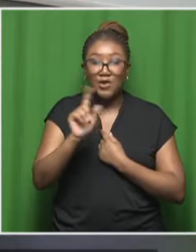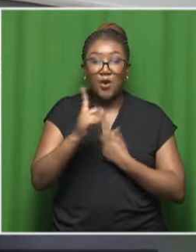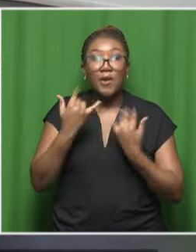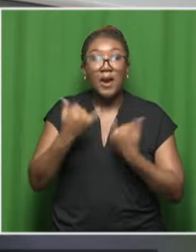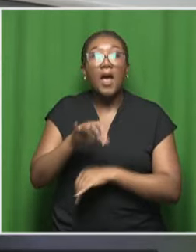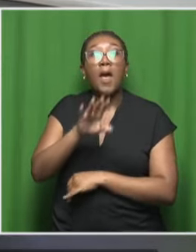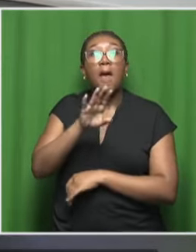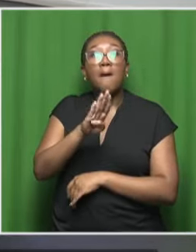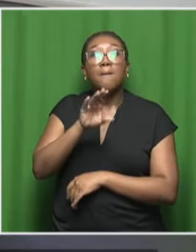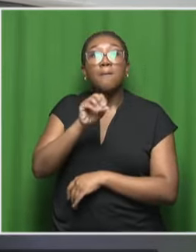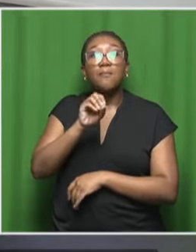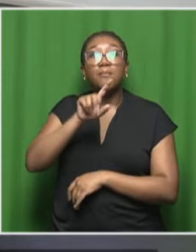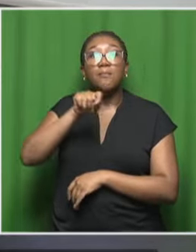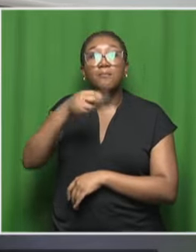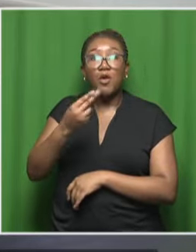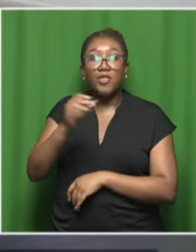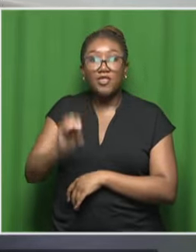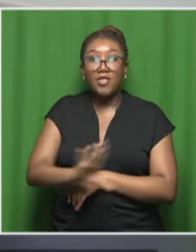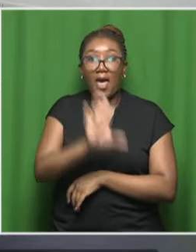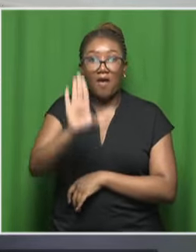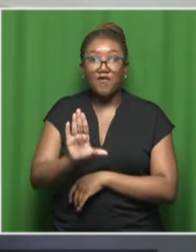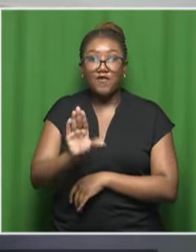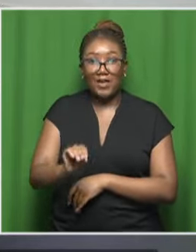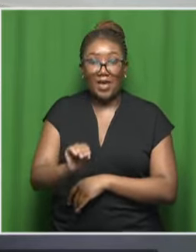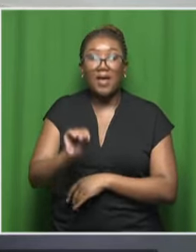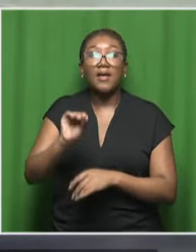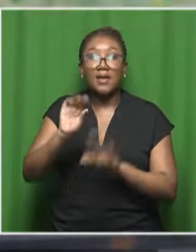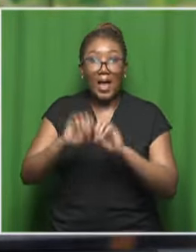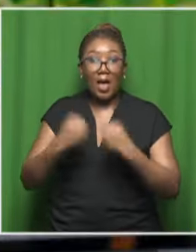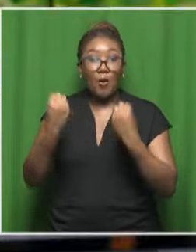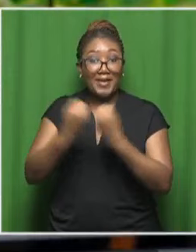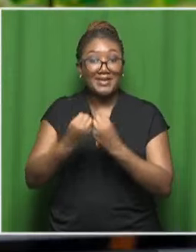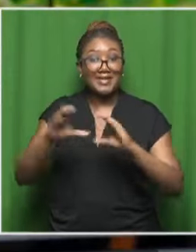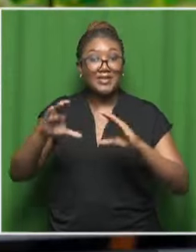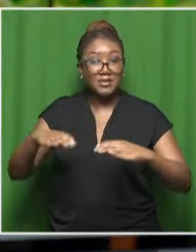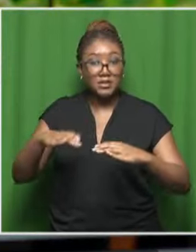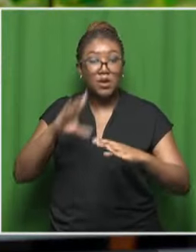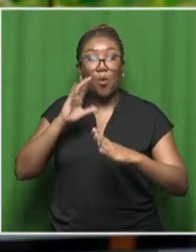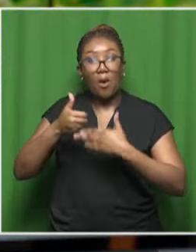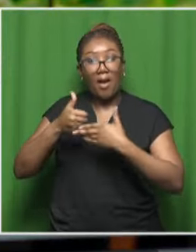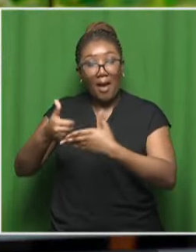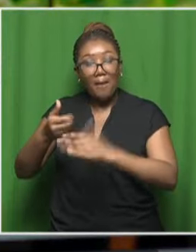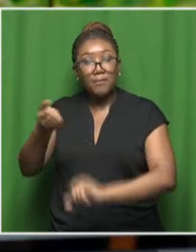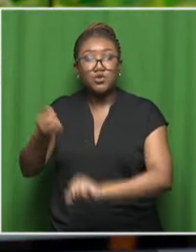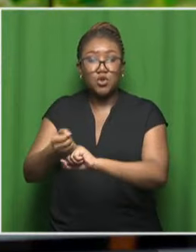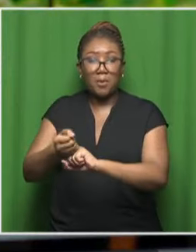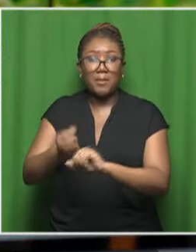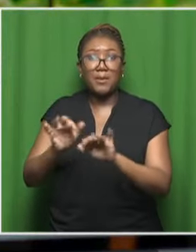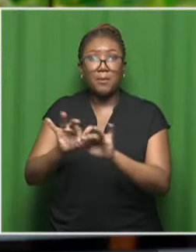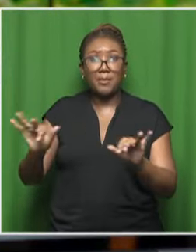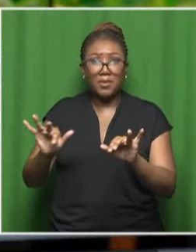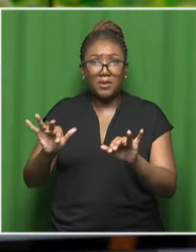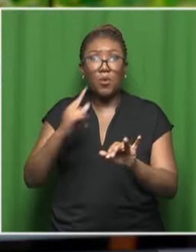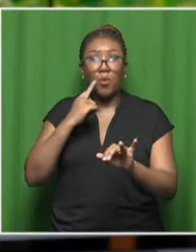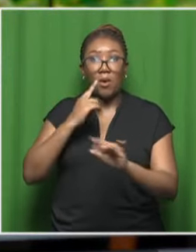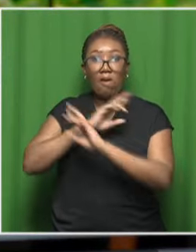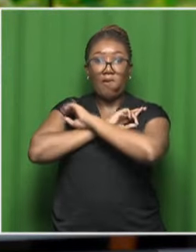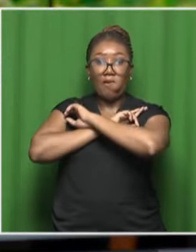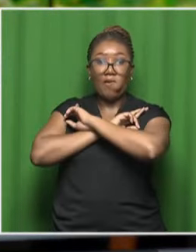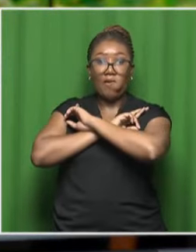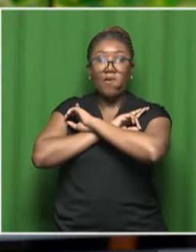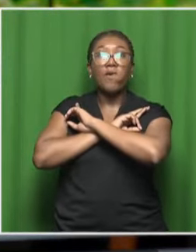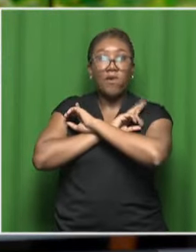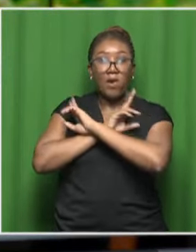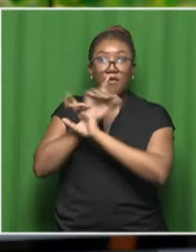Africa is basically attempting to give footballers, in particular, a soft landing and a smooth transition into